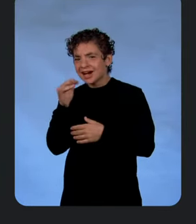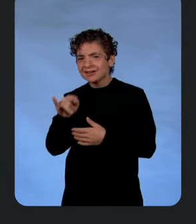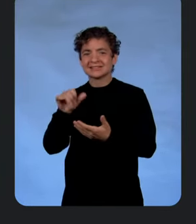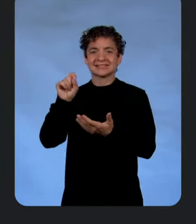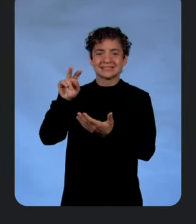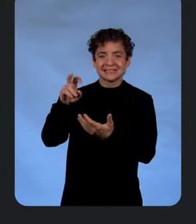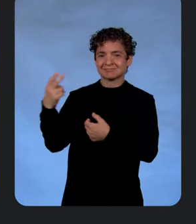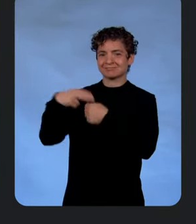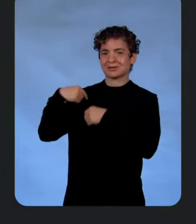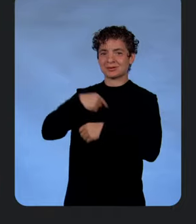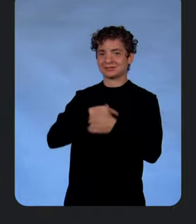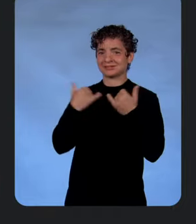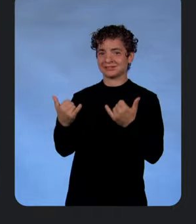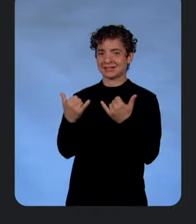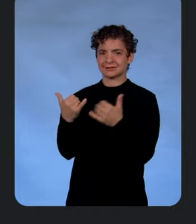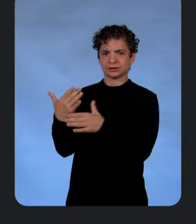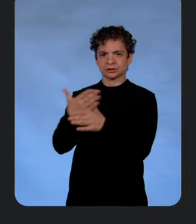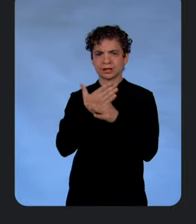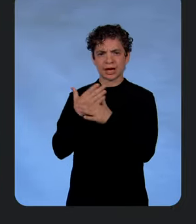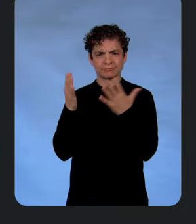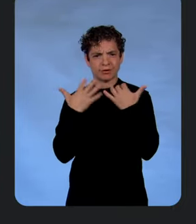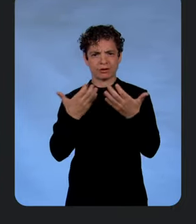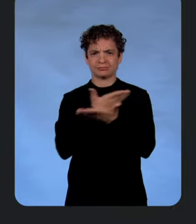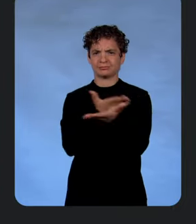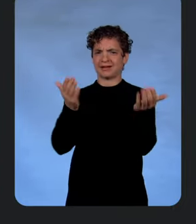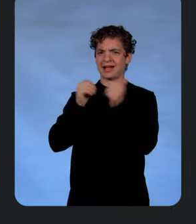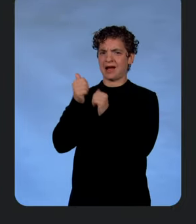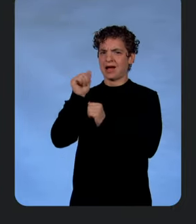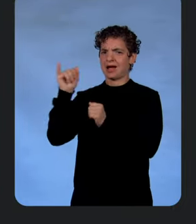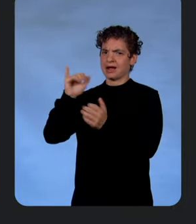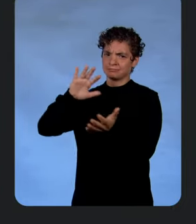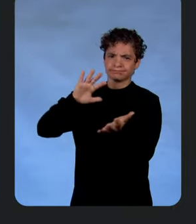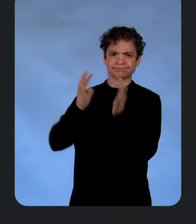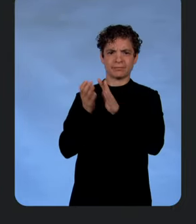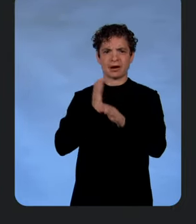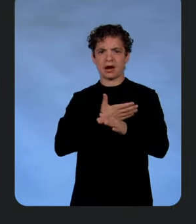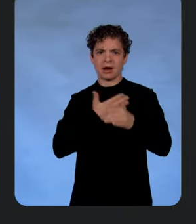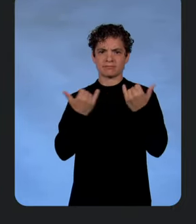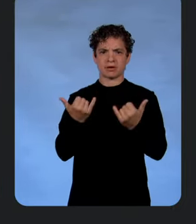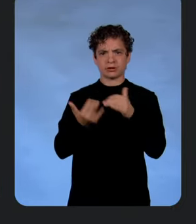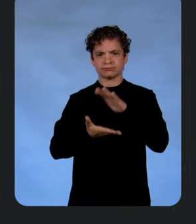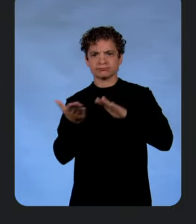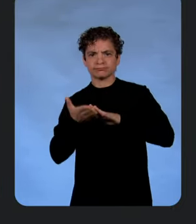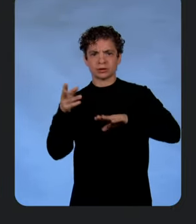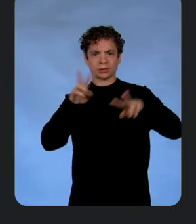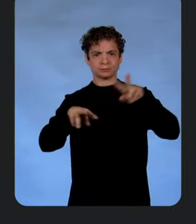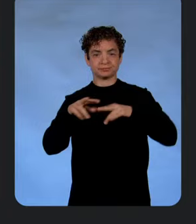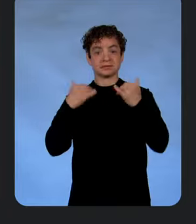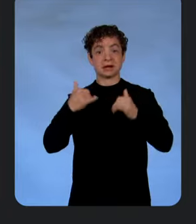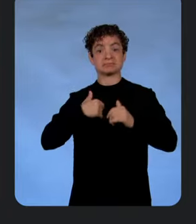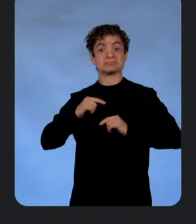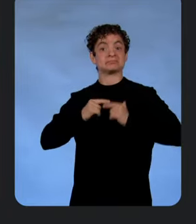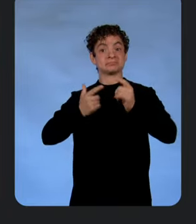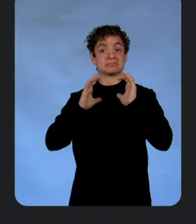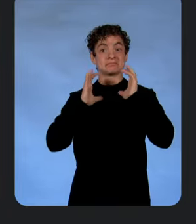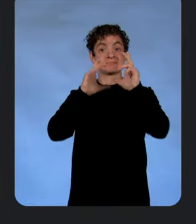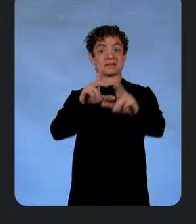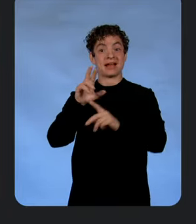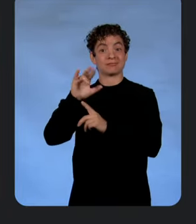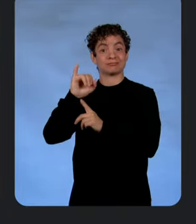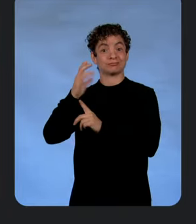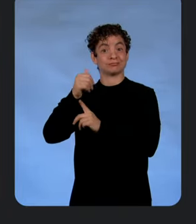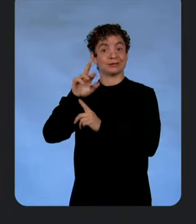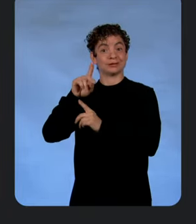today and for sharing with our audience how AI is shaping modern ops and observability. Now I'll throw it back to Richard